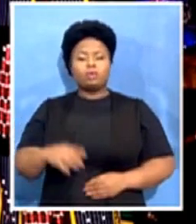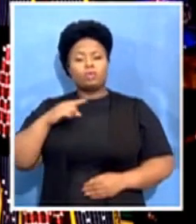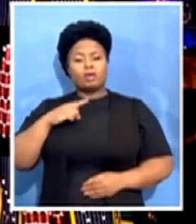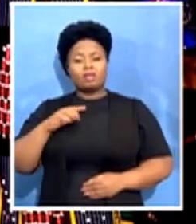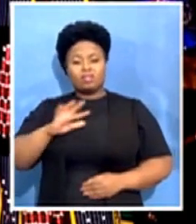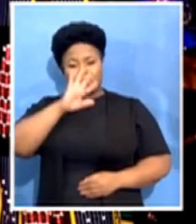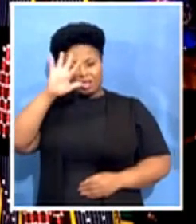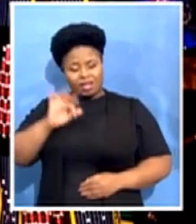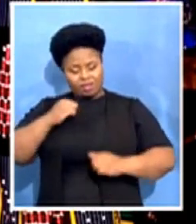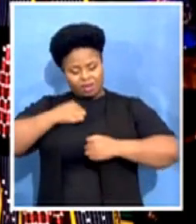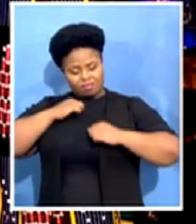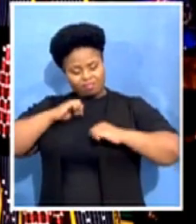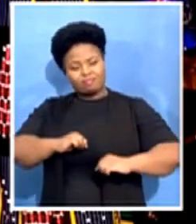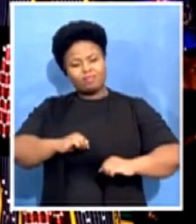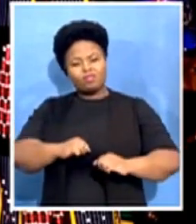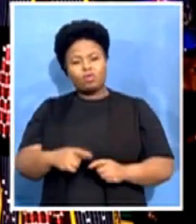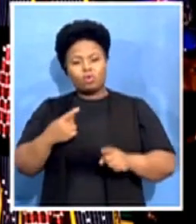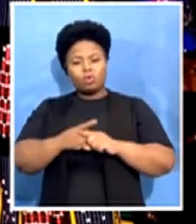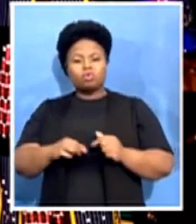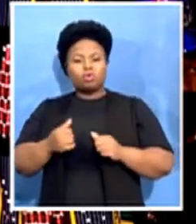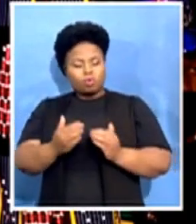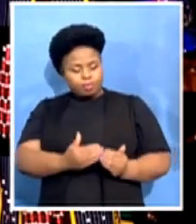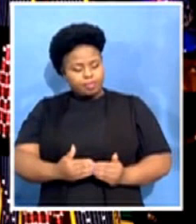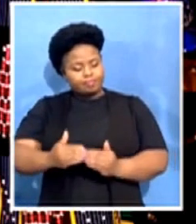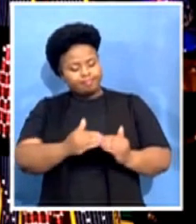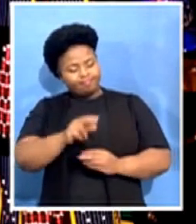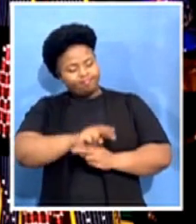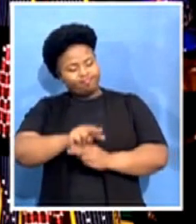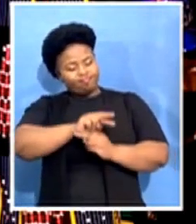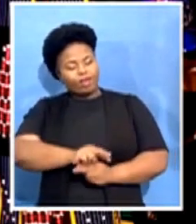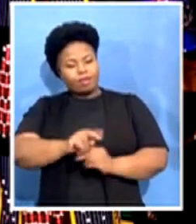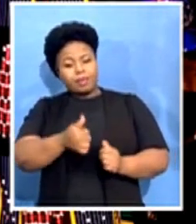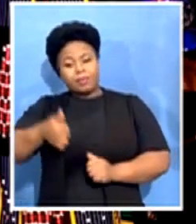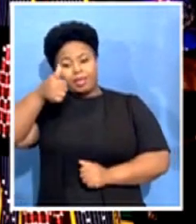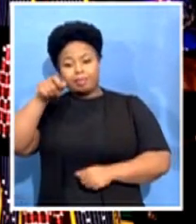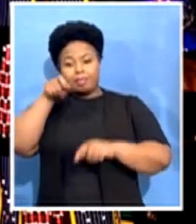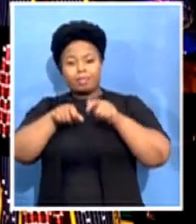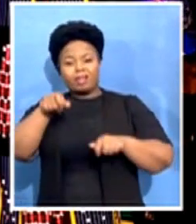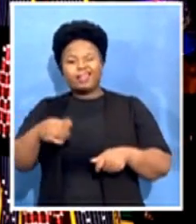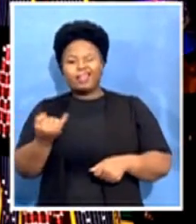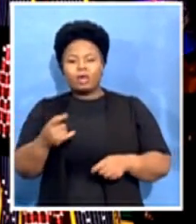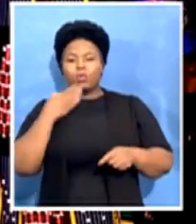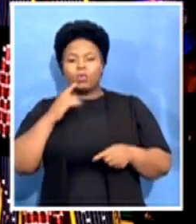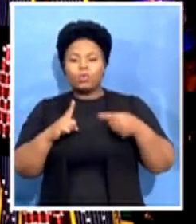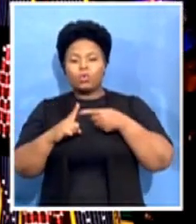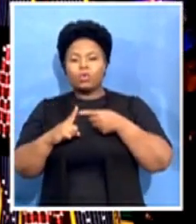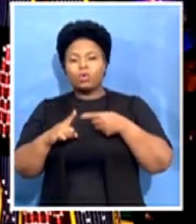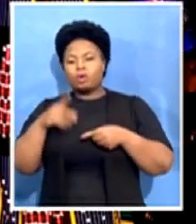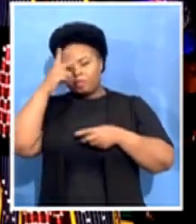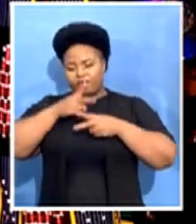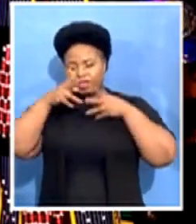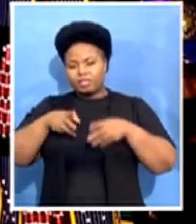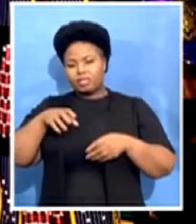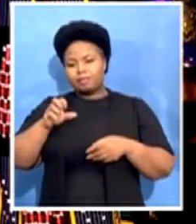stalwarts of our country such as Professor Eskiam Pallele and Ndade Zephum